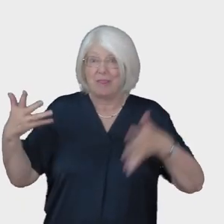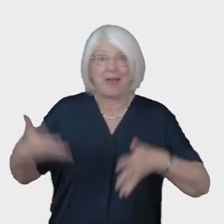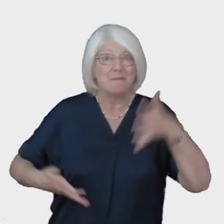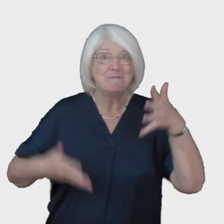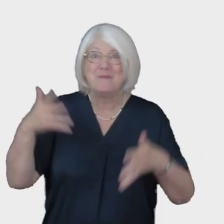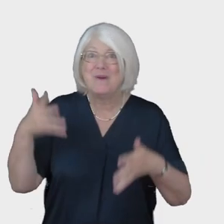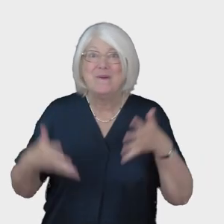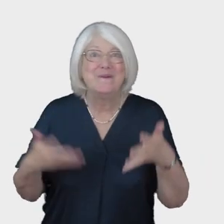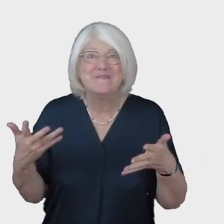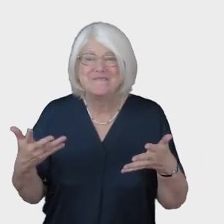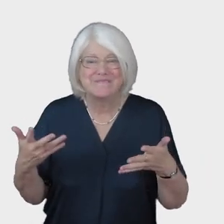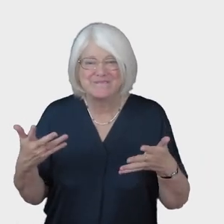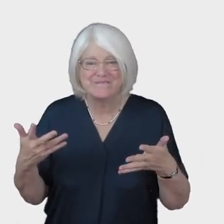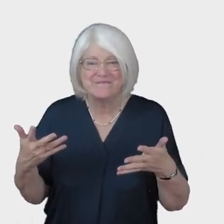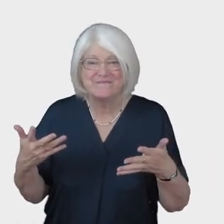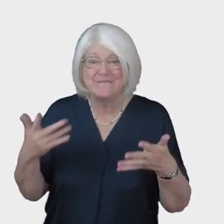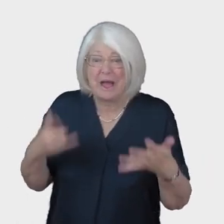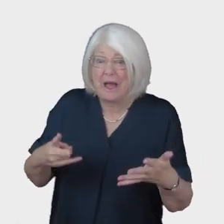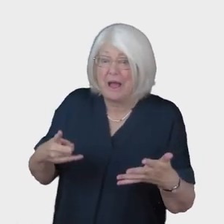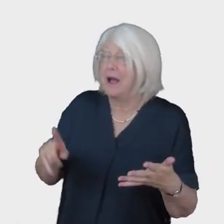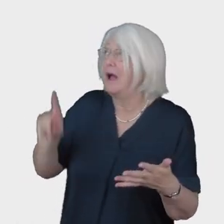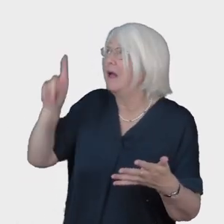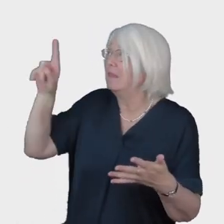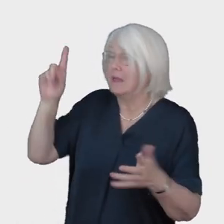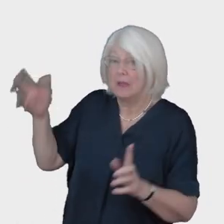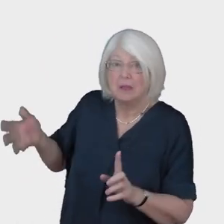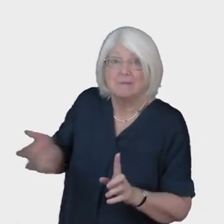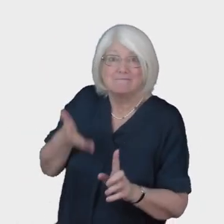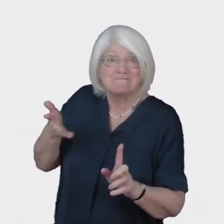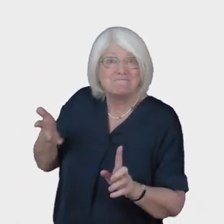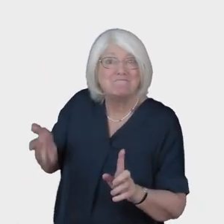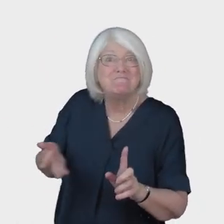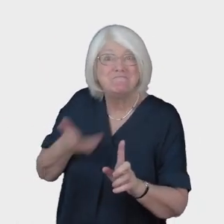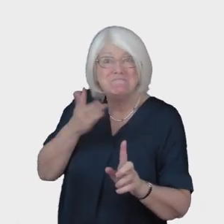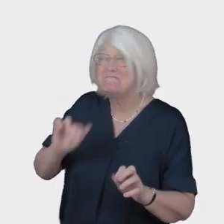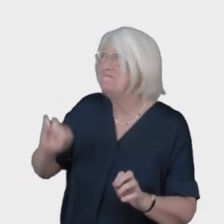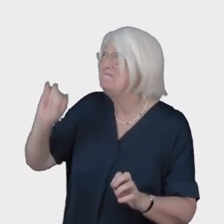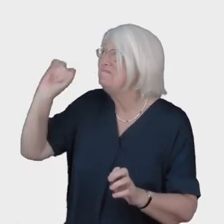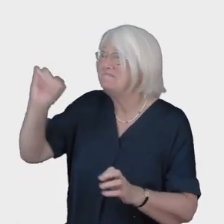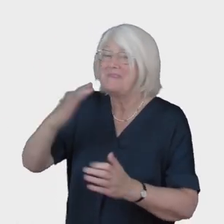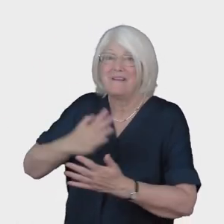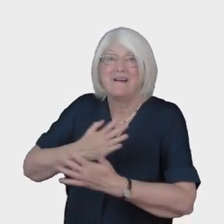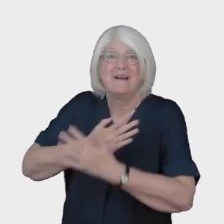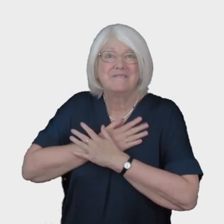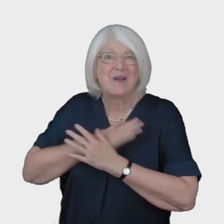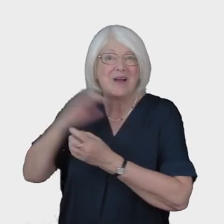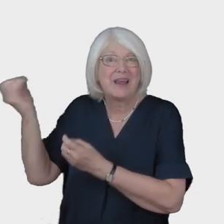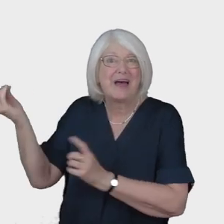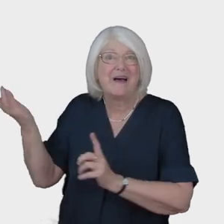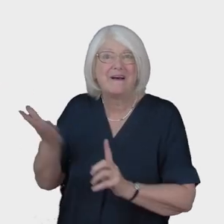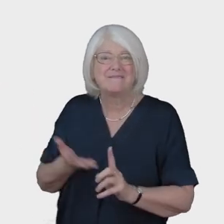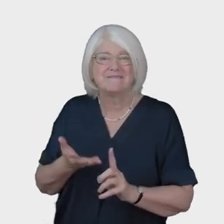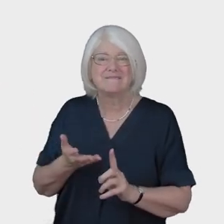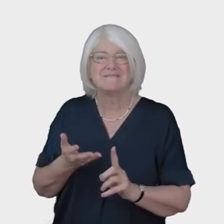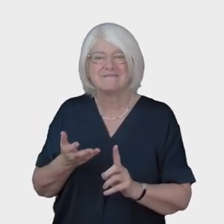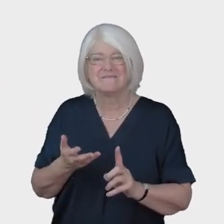move At the impulse of your love